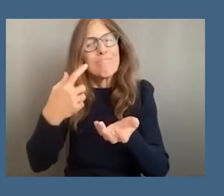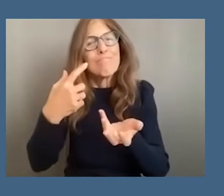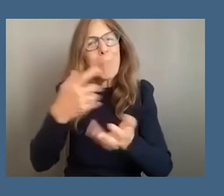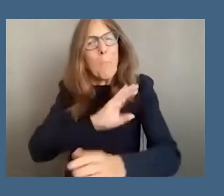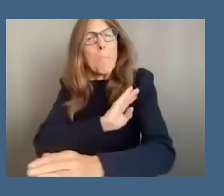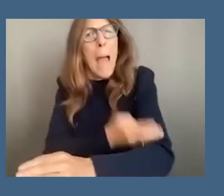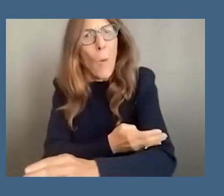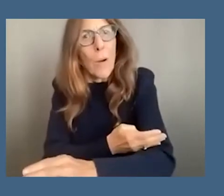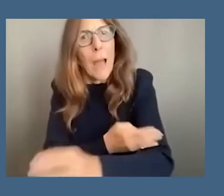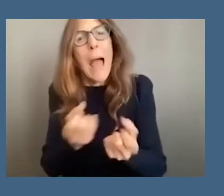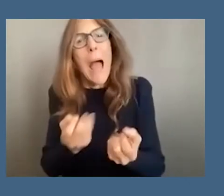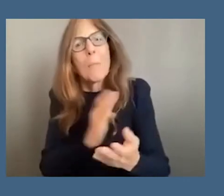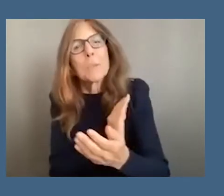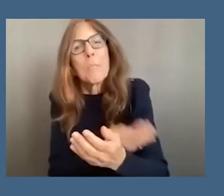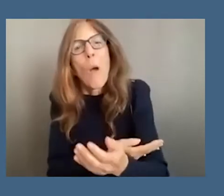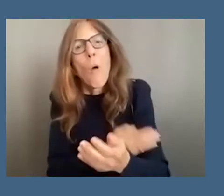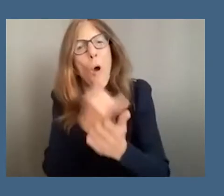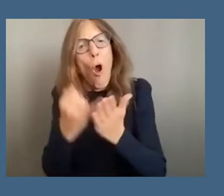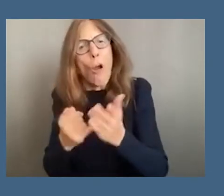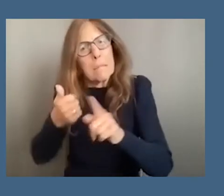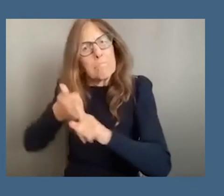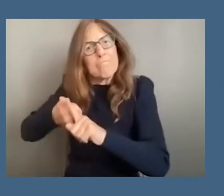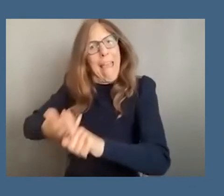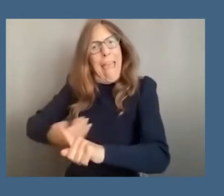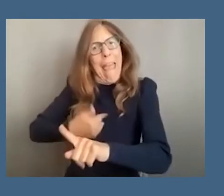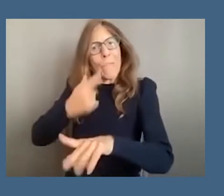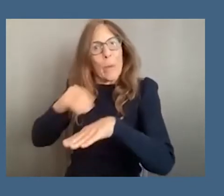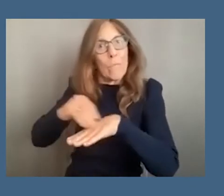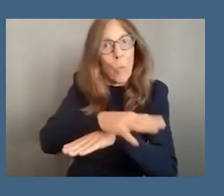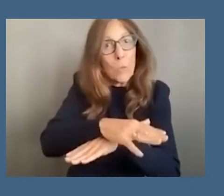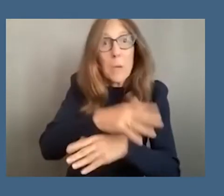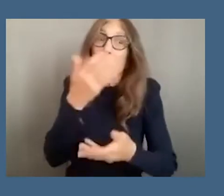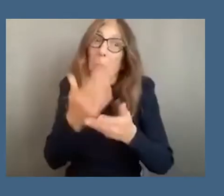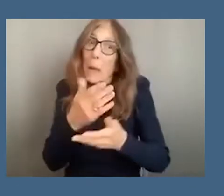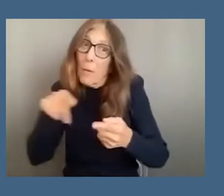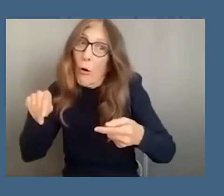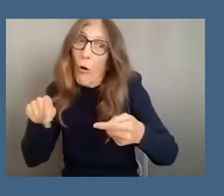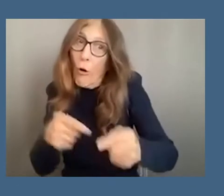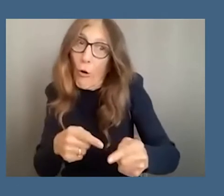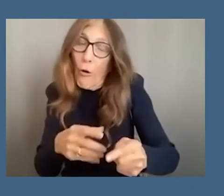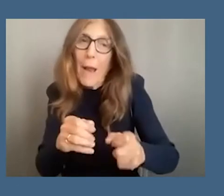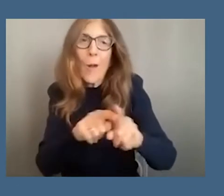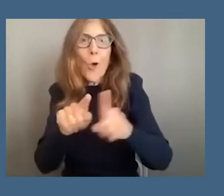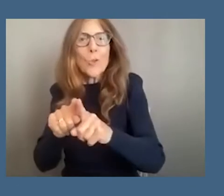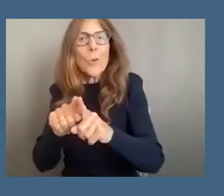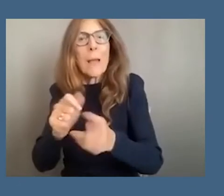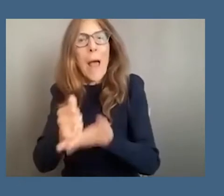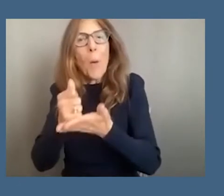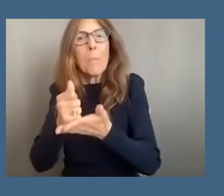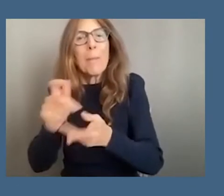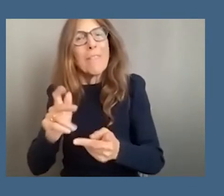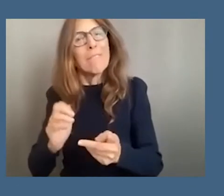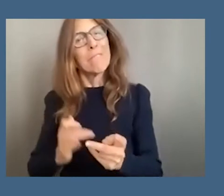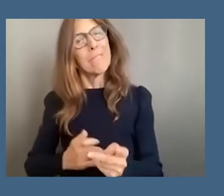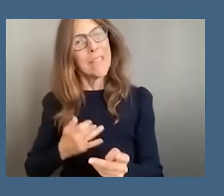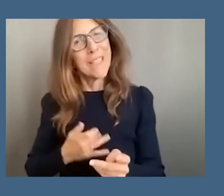art to influence harm and also to heal and so with that